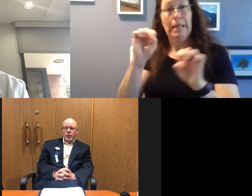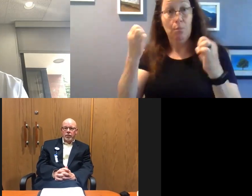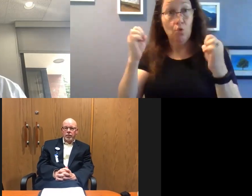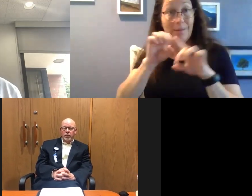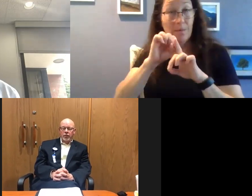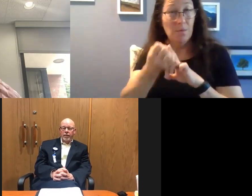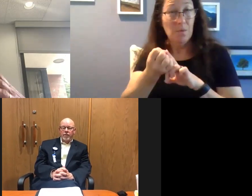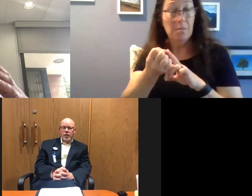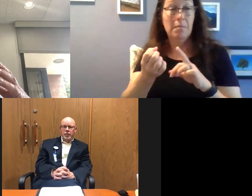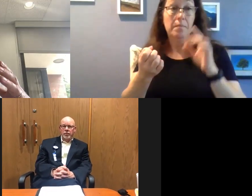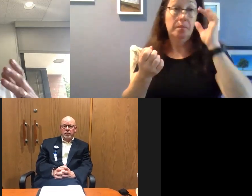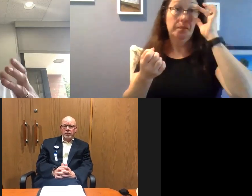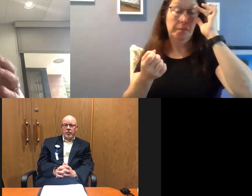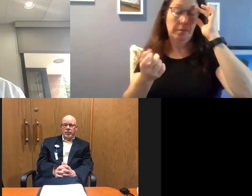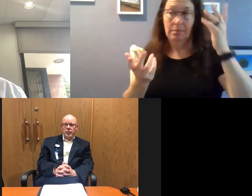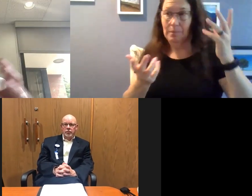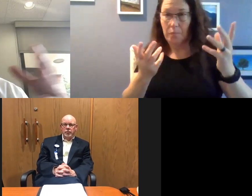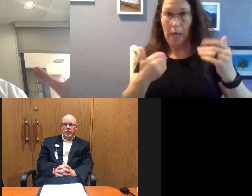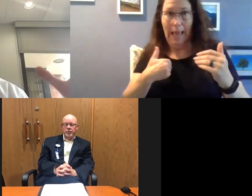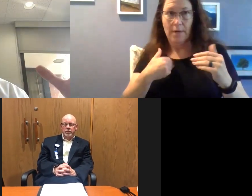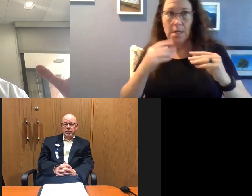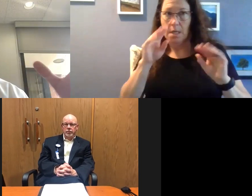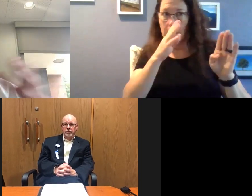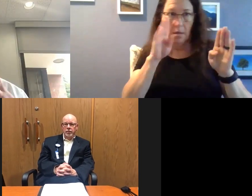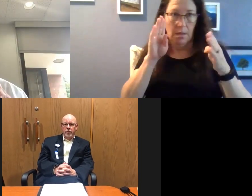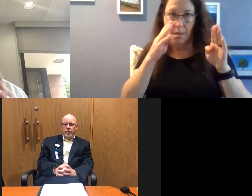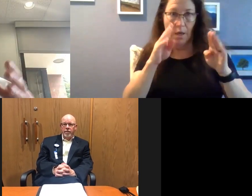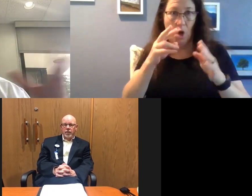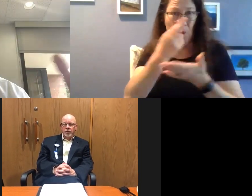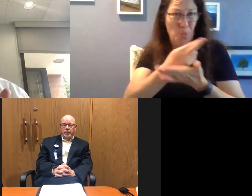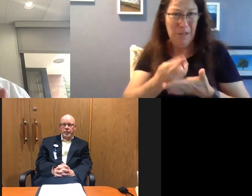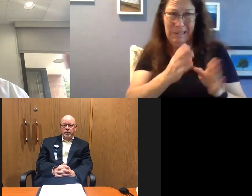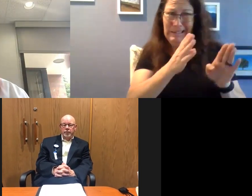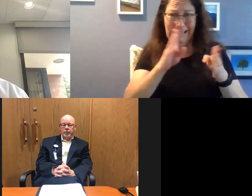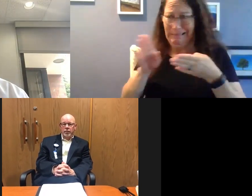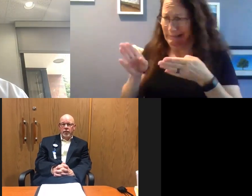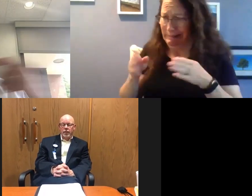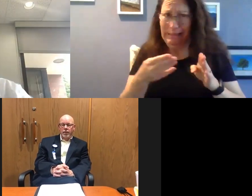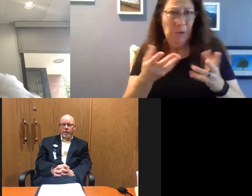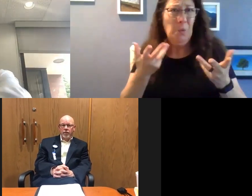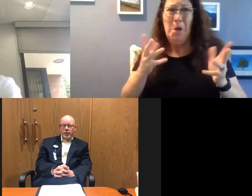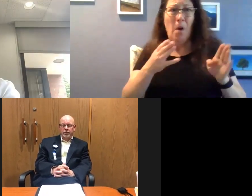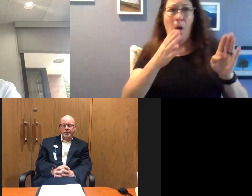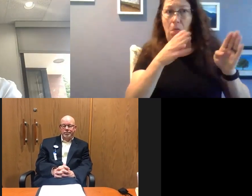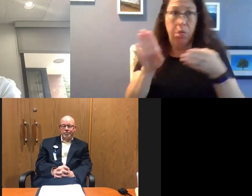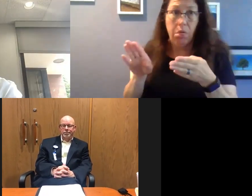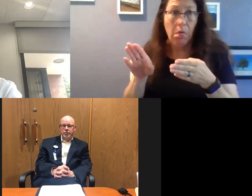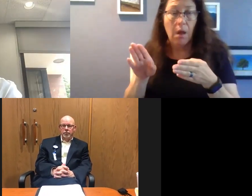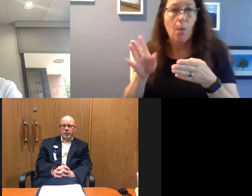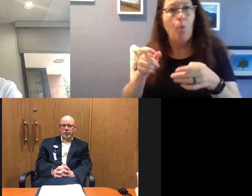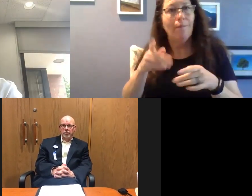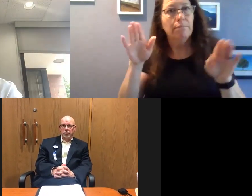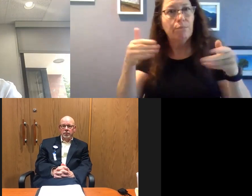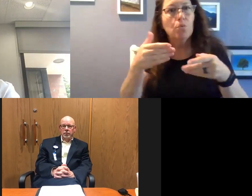be, to have to refocus these resources. And that's really not what we want to do. You know, on the PPE